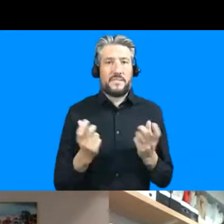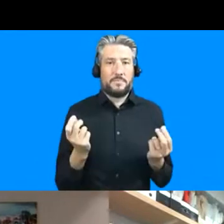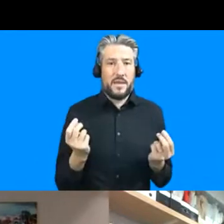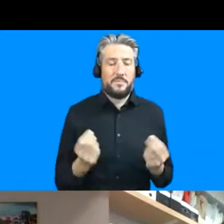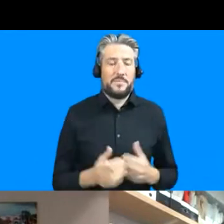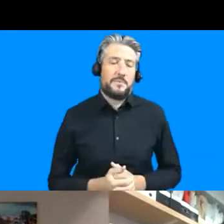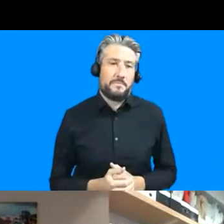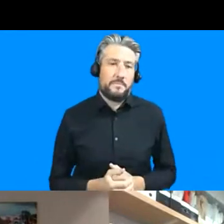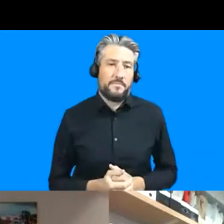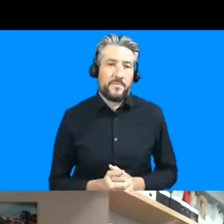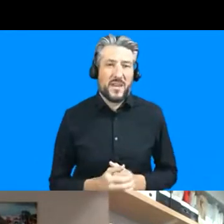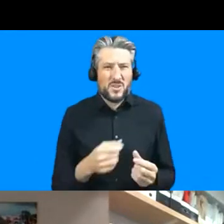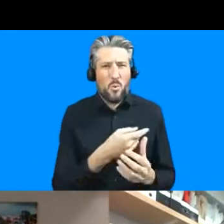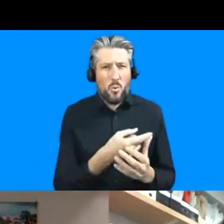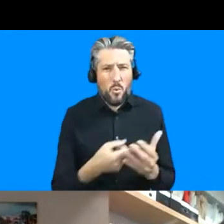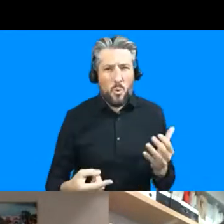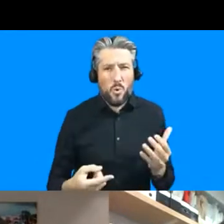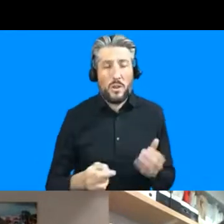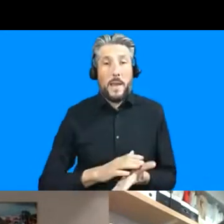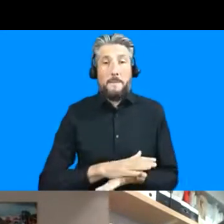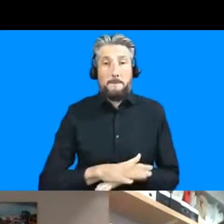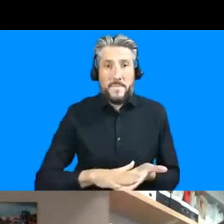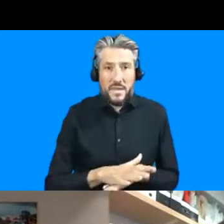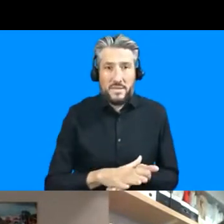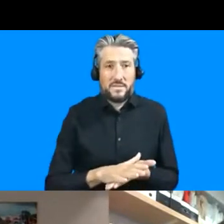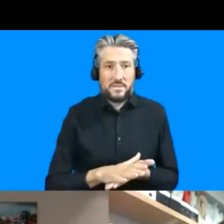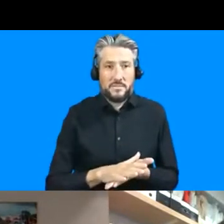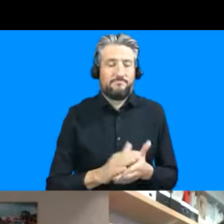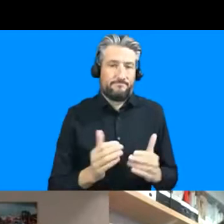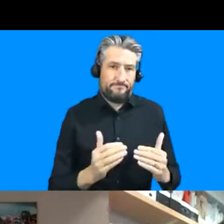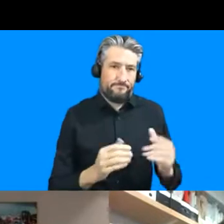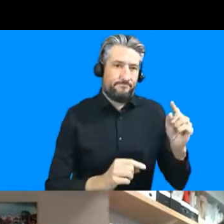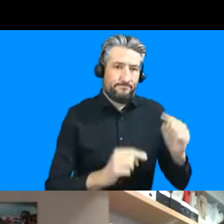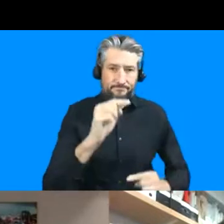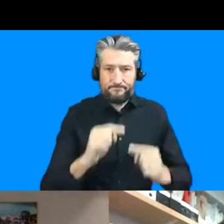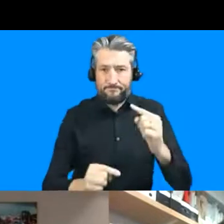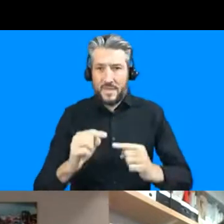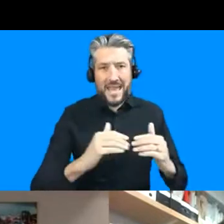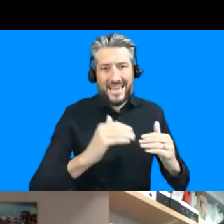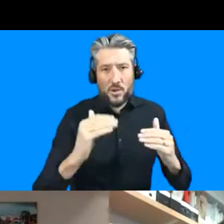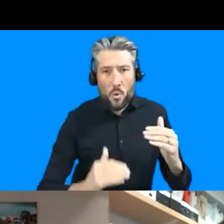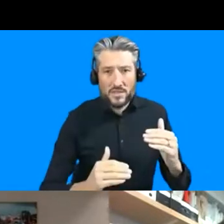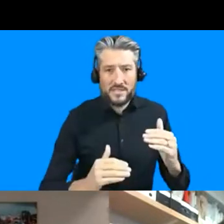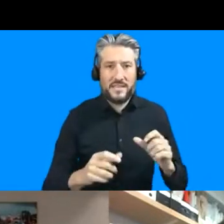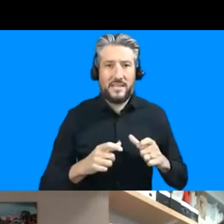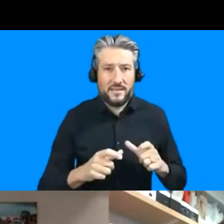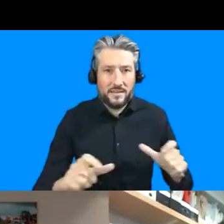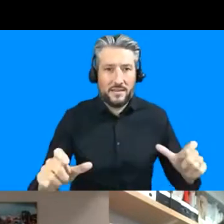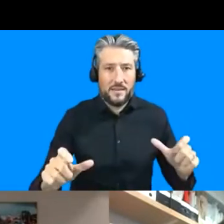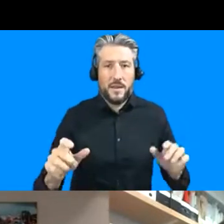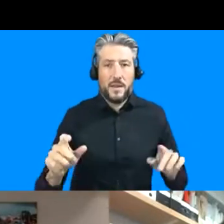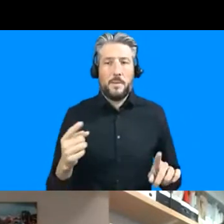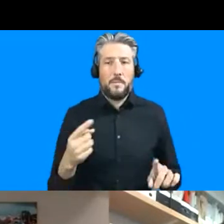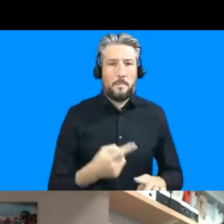this creates and sustains inequalities and it can it can amplify the conditions of vulnerability the the infrastructural